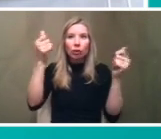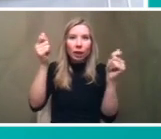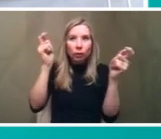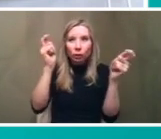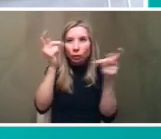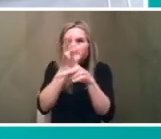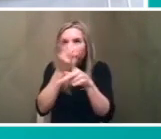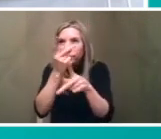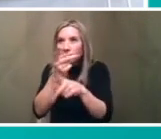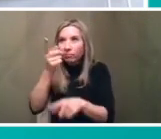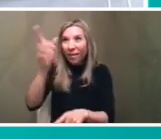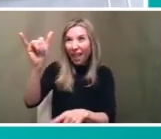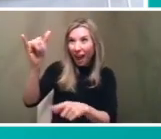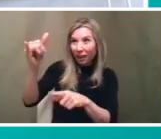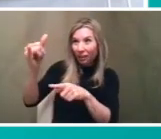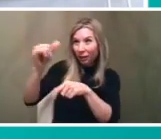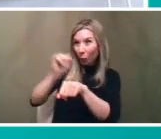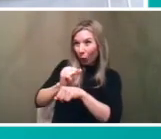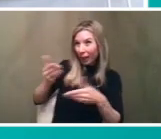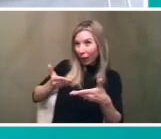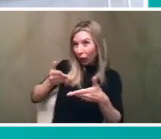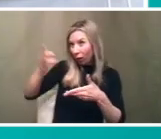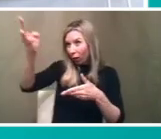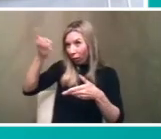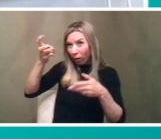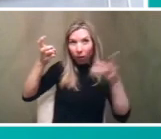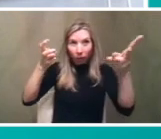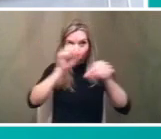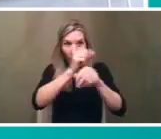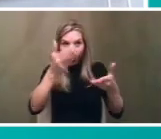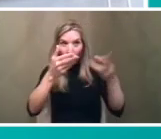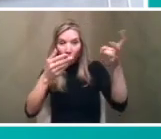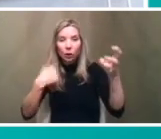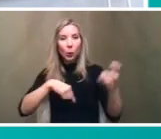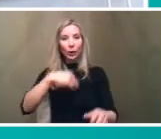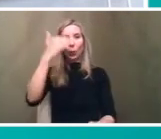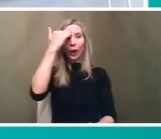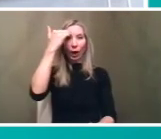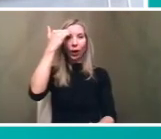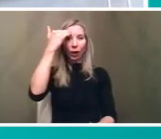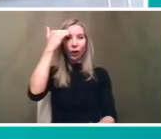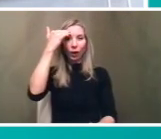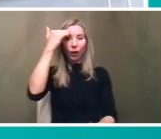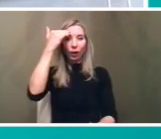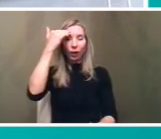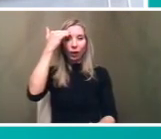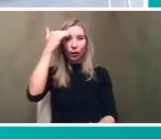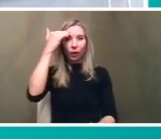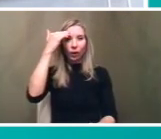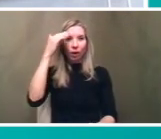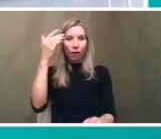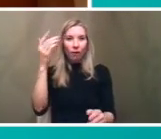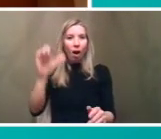that's something that would work in this region so we're aware of what those those um uh those entities are doing